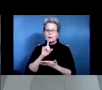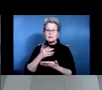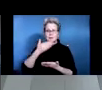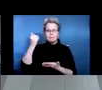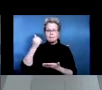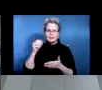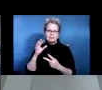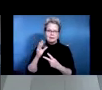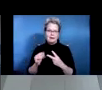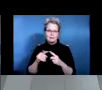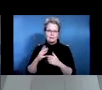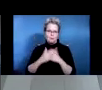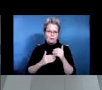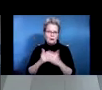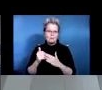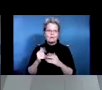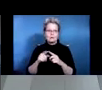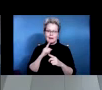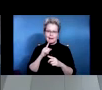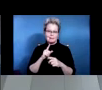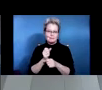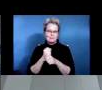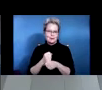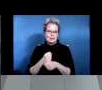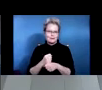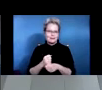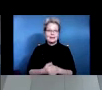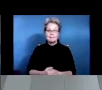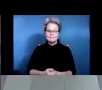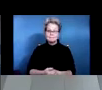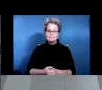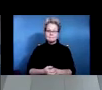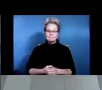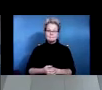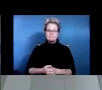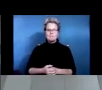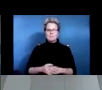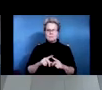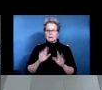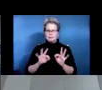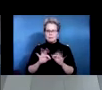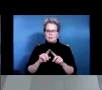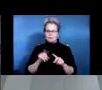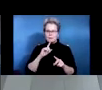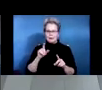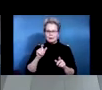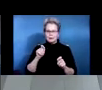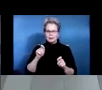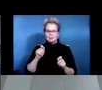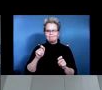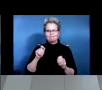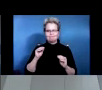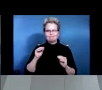um device for him to use but also for him to perform weight shifts throughout the day um we also want to ensure